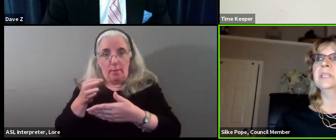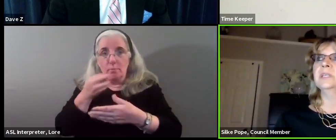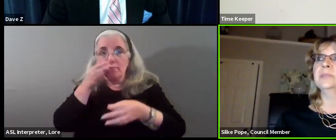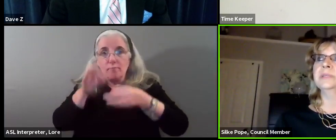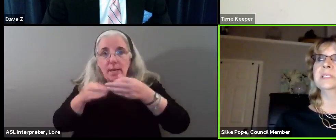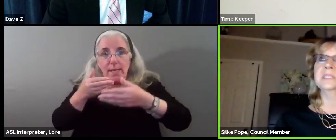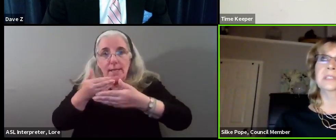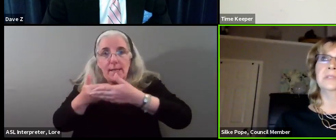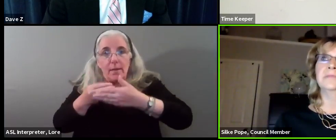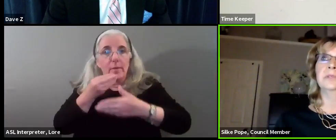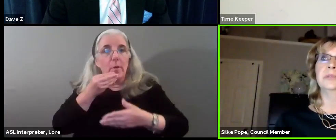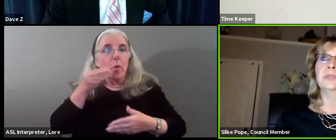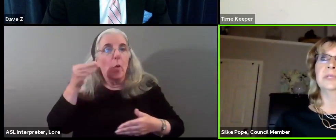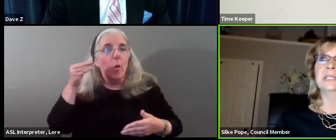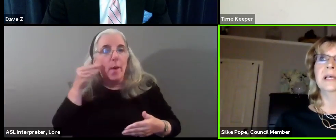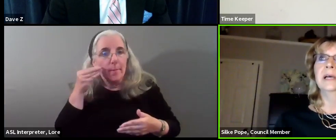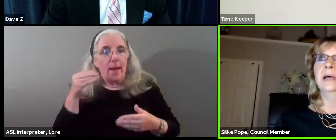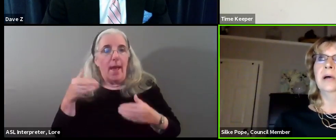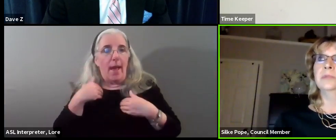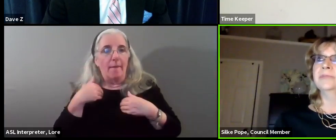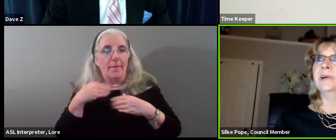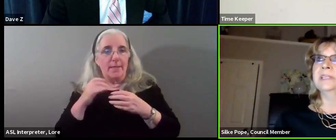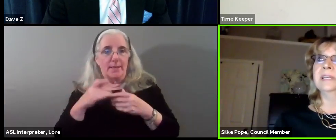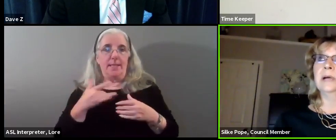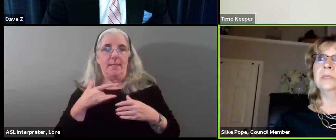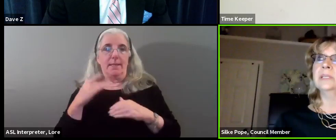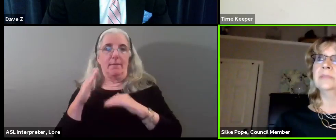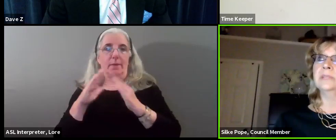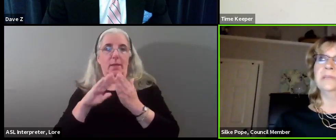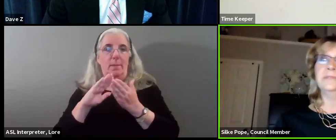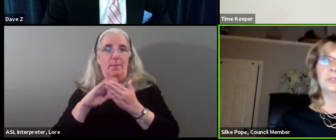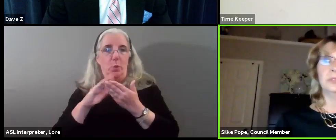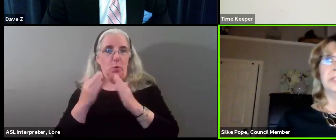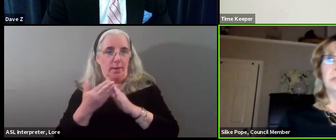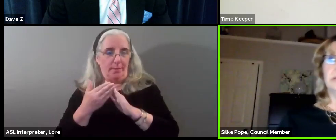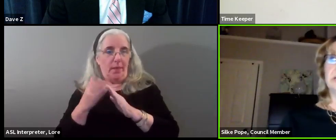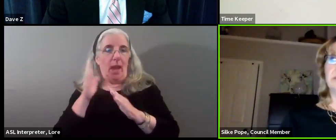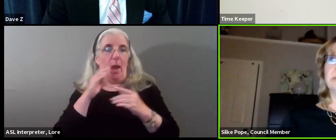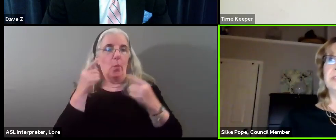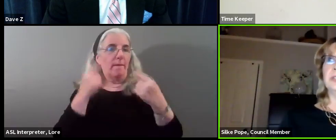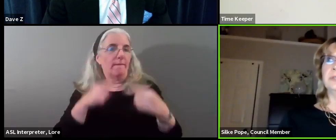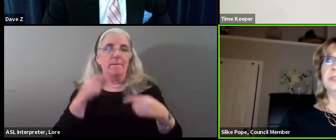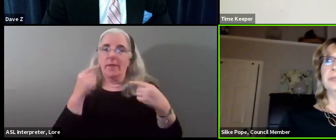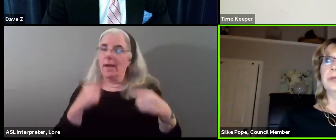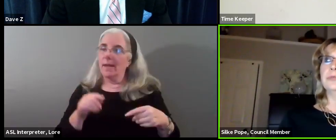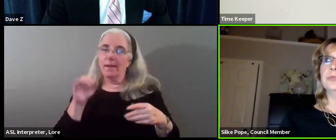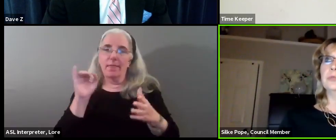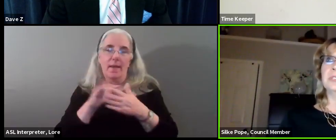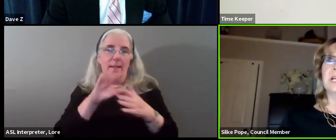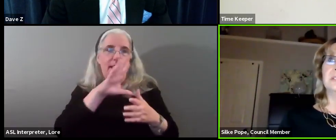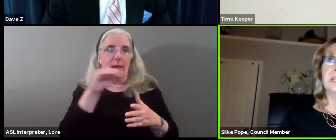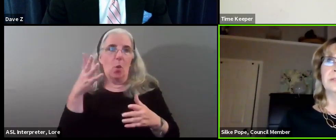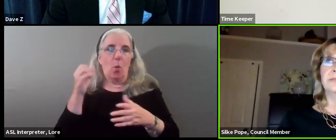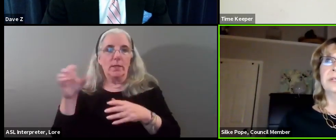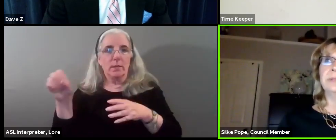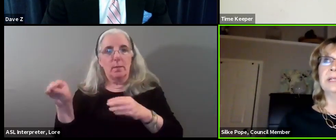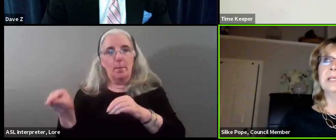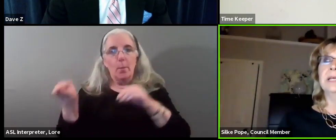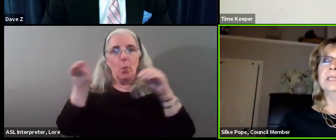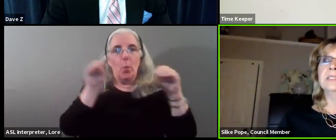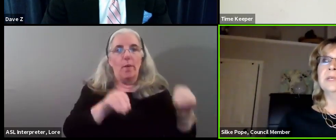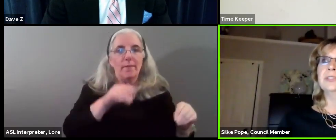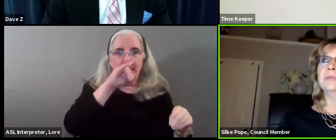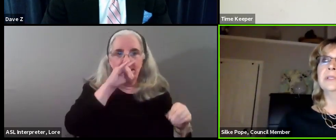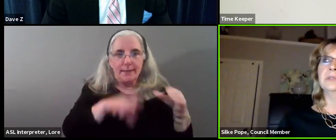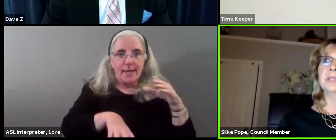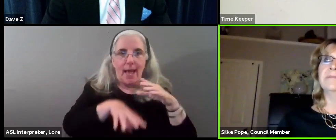safety, and building a sense of community. I will be fighting county level efforts to relocate Greenbelt children to other schools outside of Greenbelt,